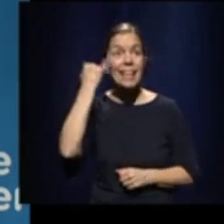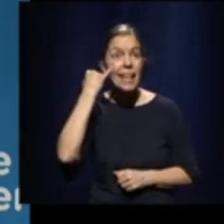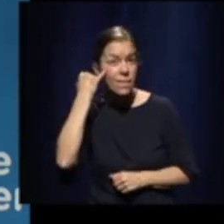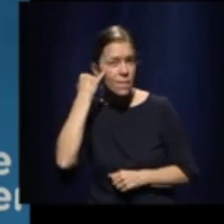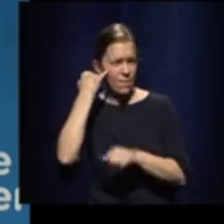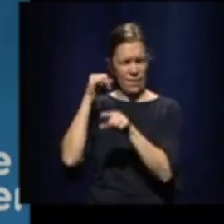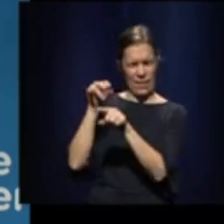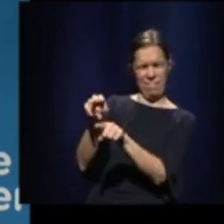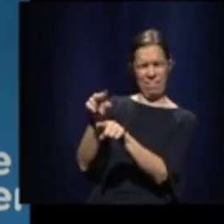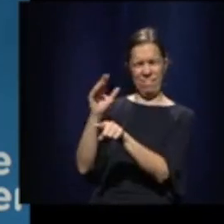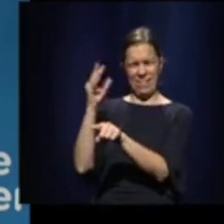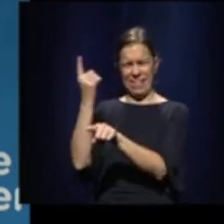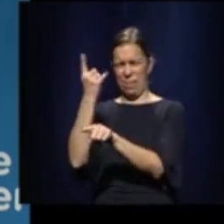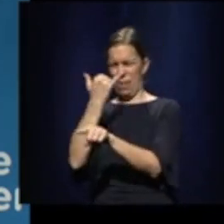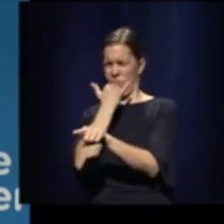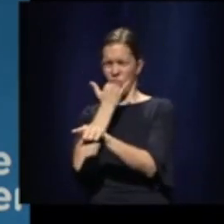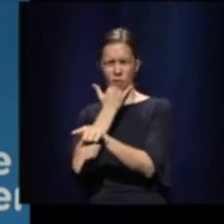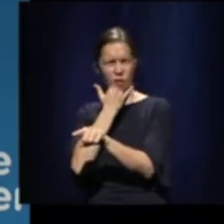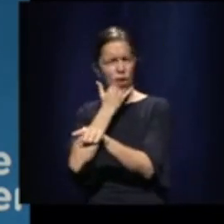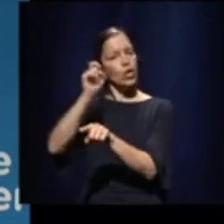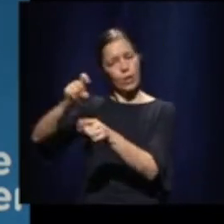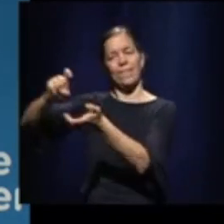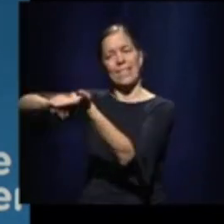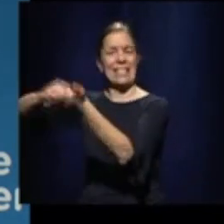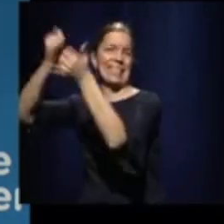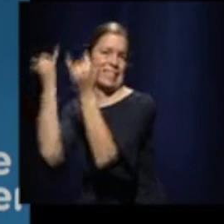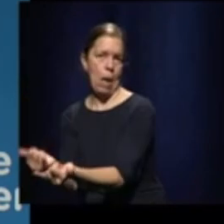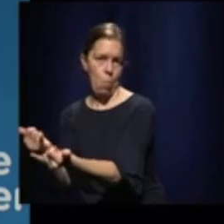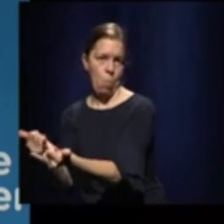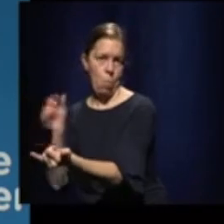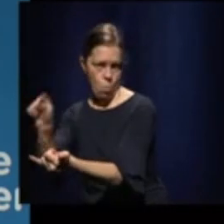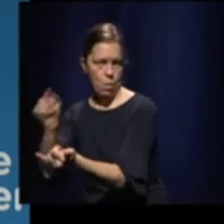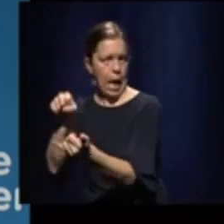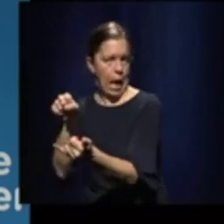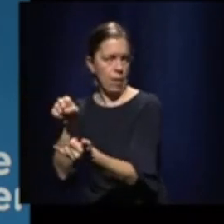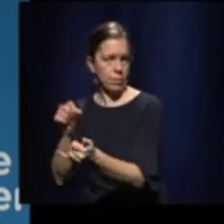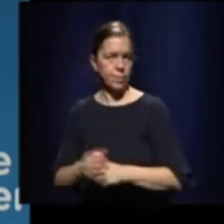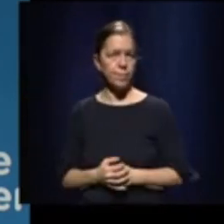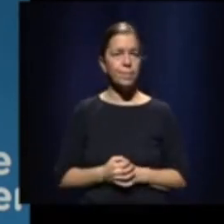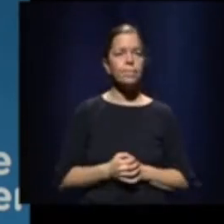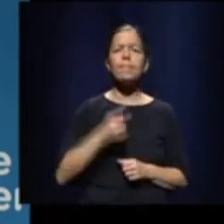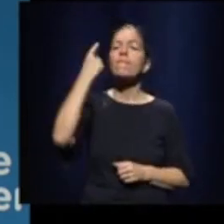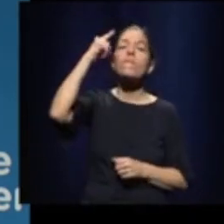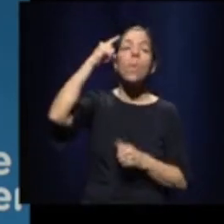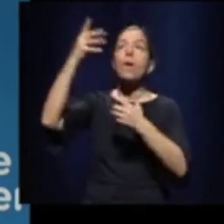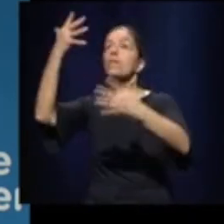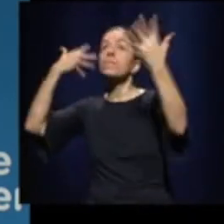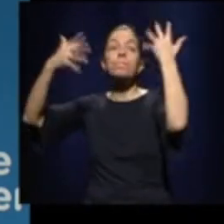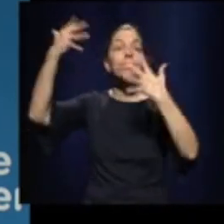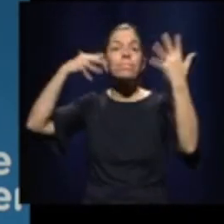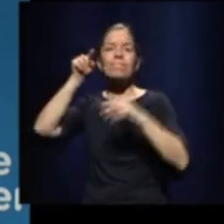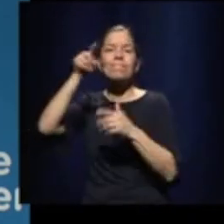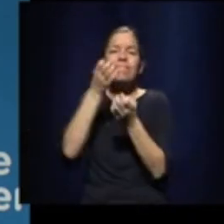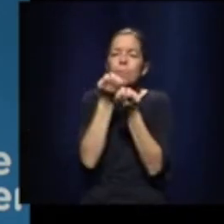fast as it can be. We don't recommend those filtration devices. First,